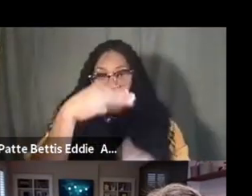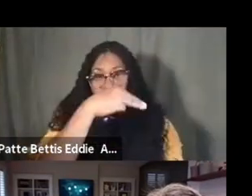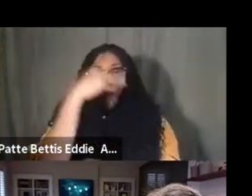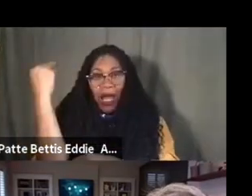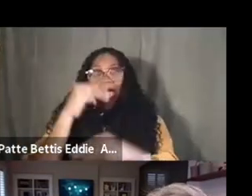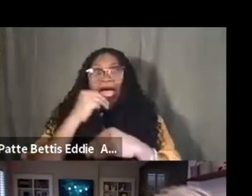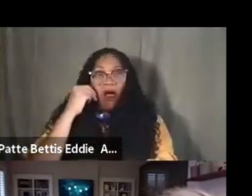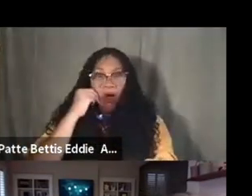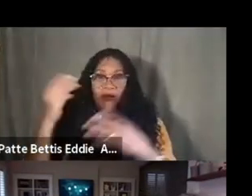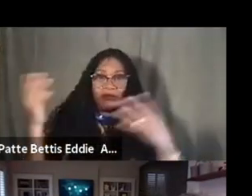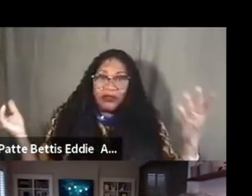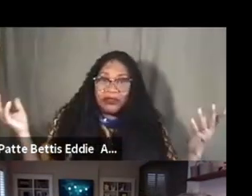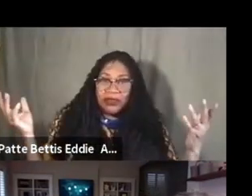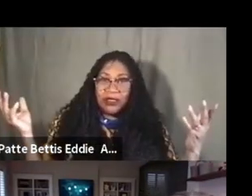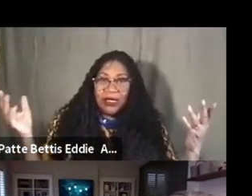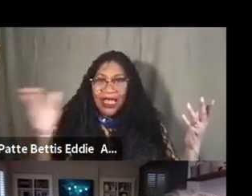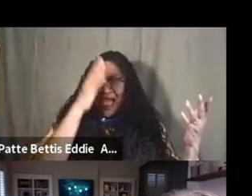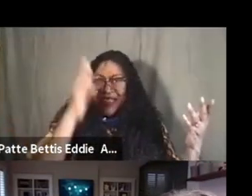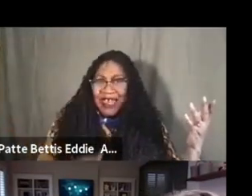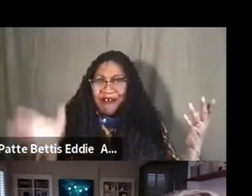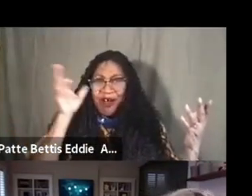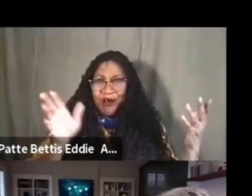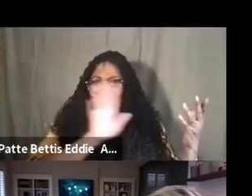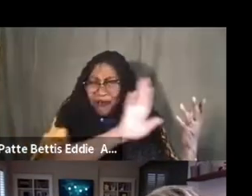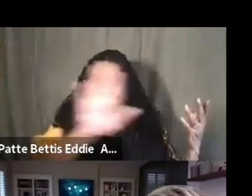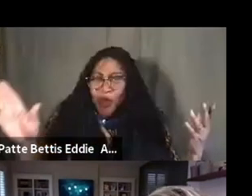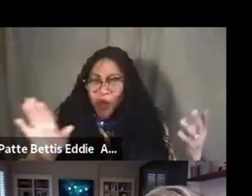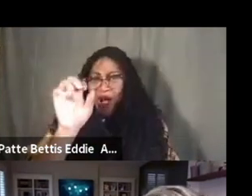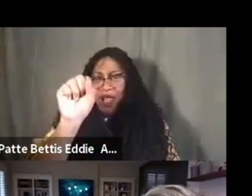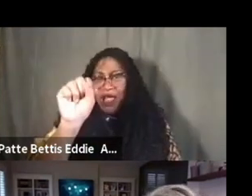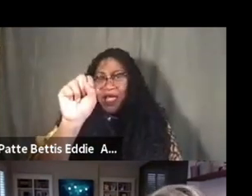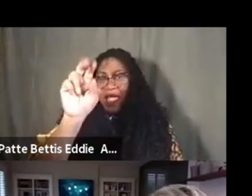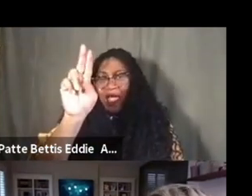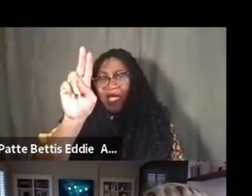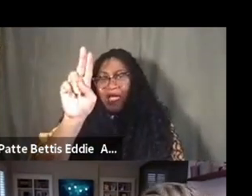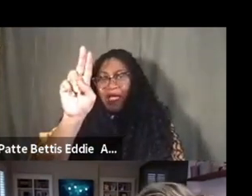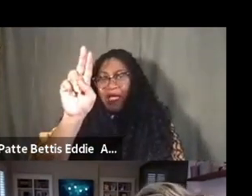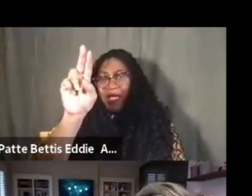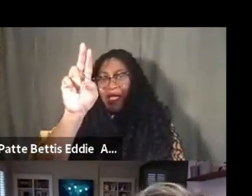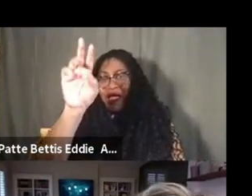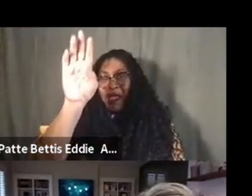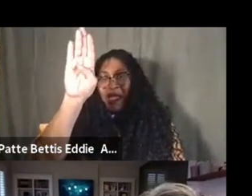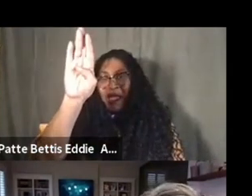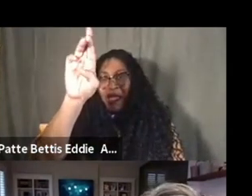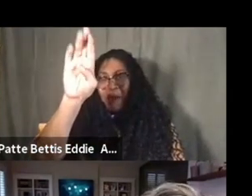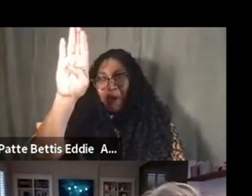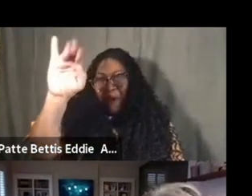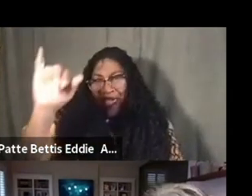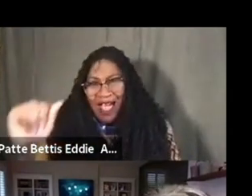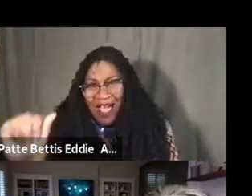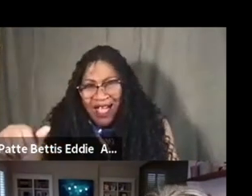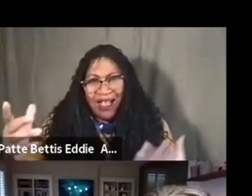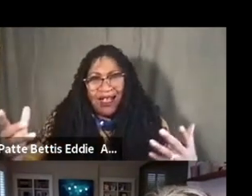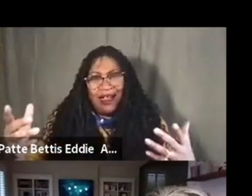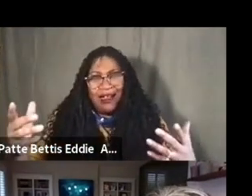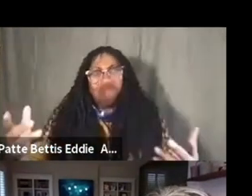two, I never heard of your suburbia, and that, it was like, I was like, as an artist, I'm like, I live